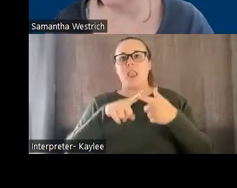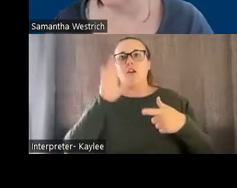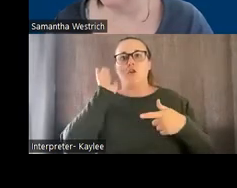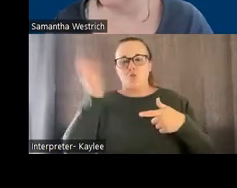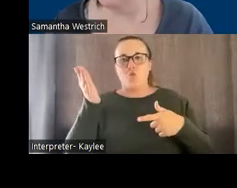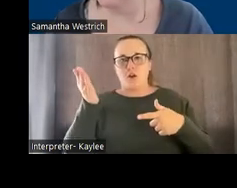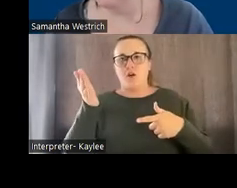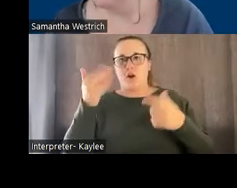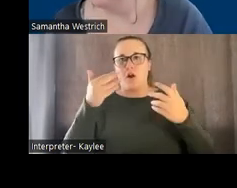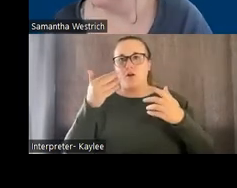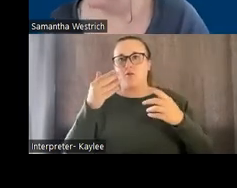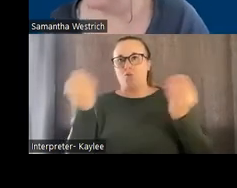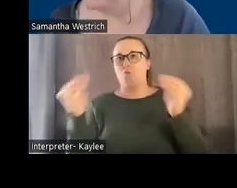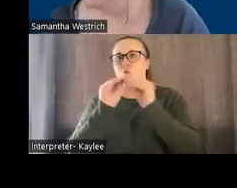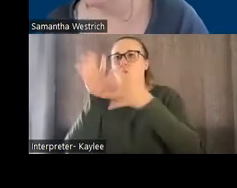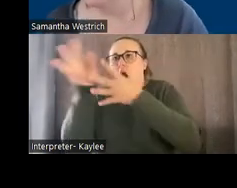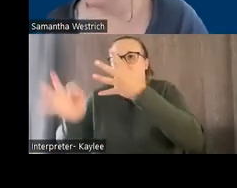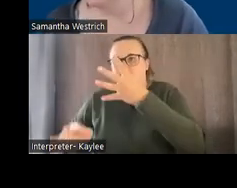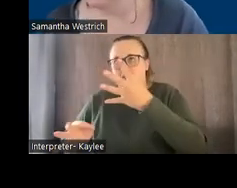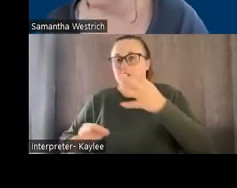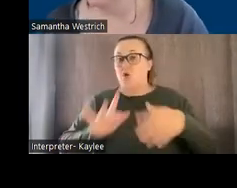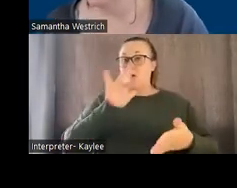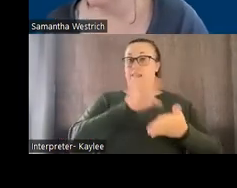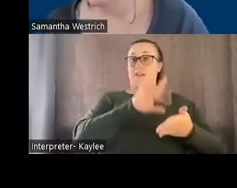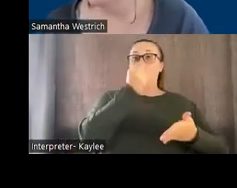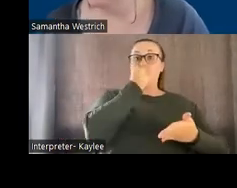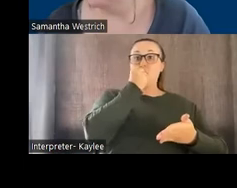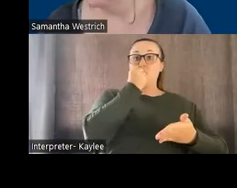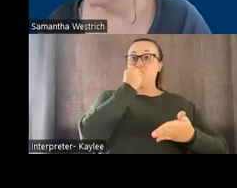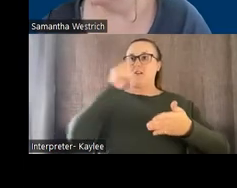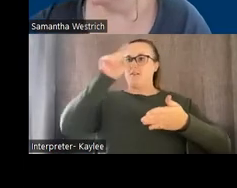to go to food. And I'm going to pick cookie, cookie.